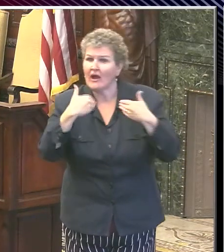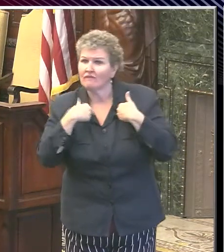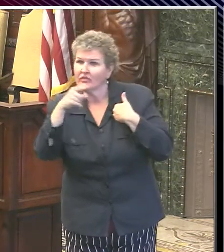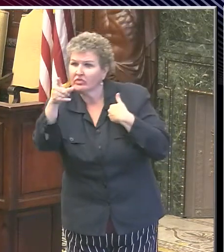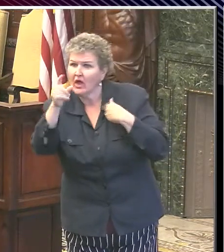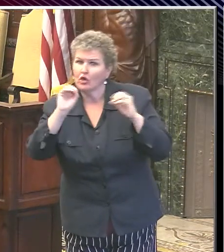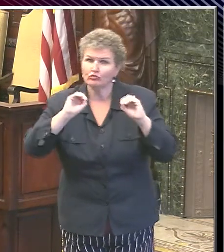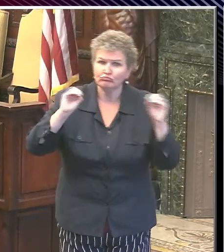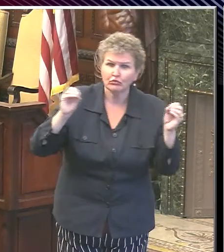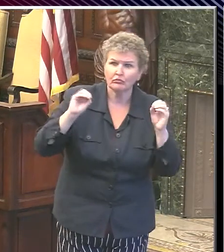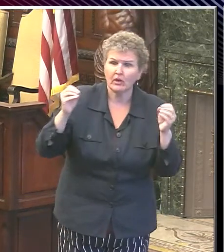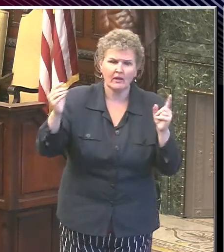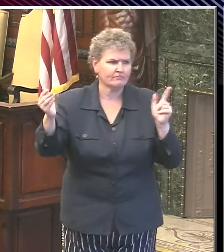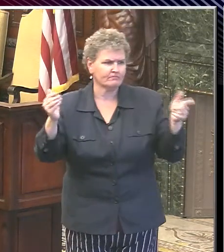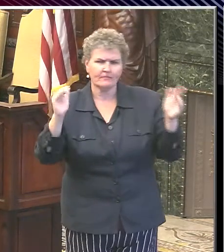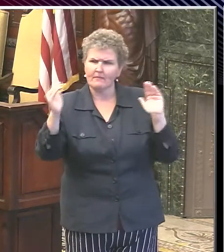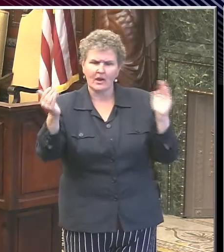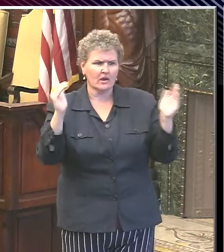Okay, thank you.